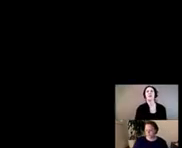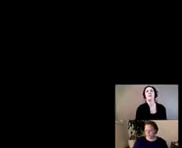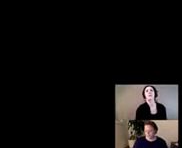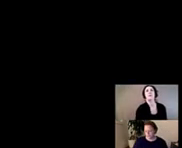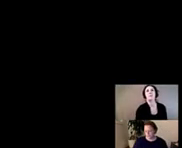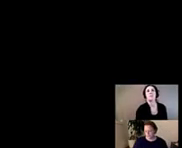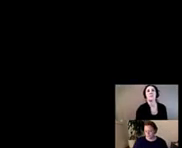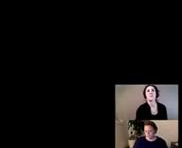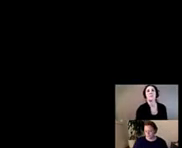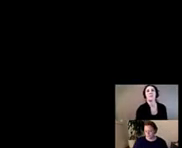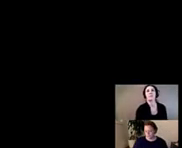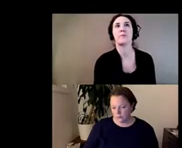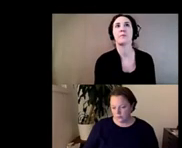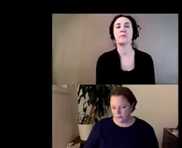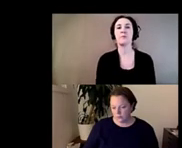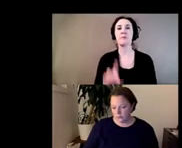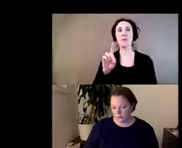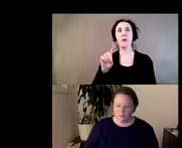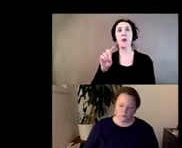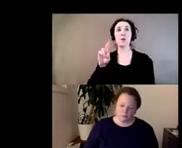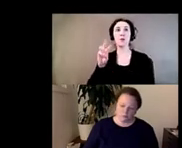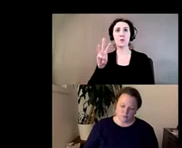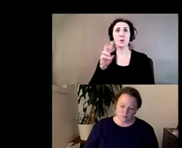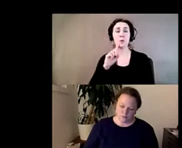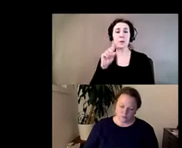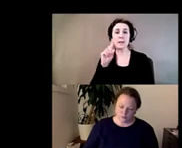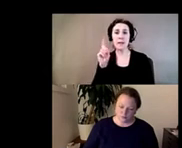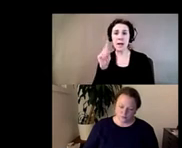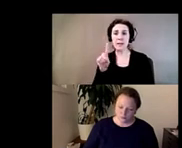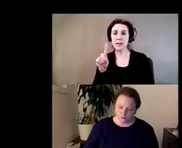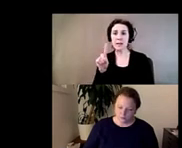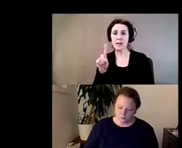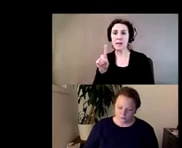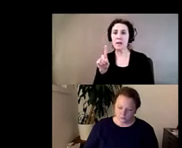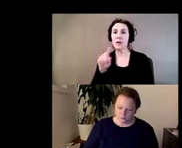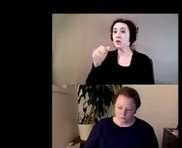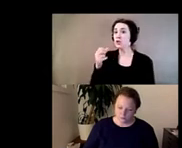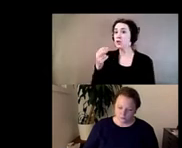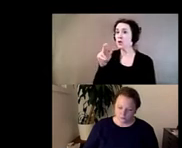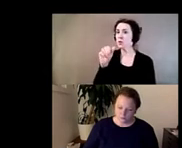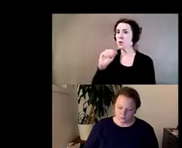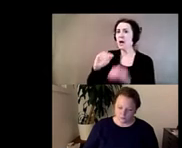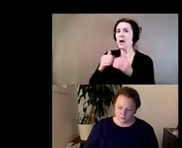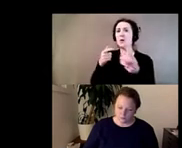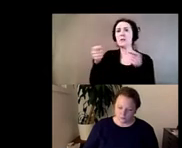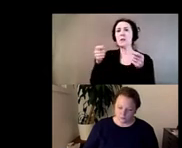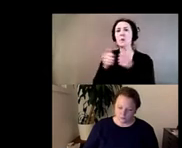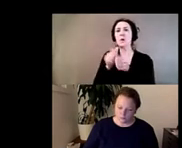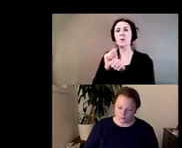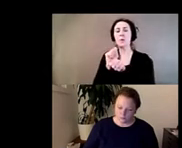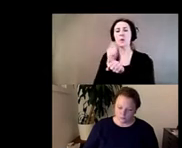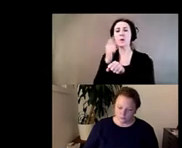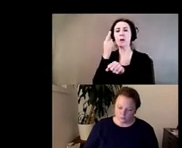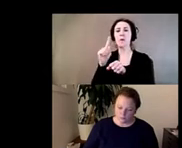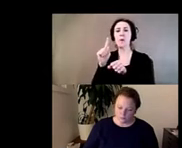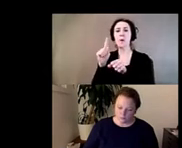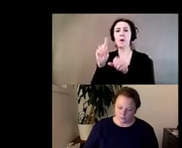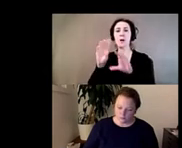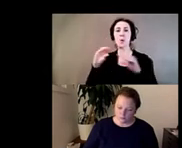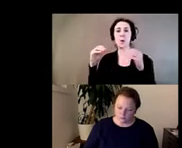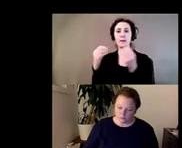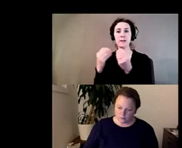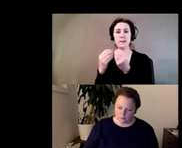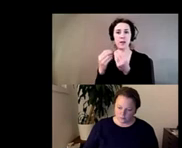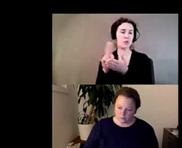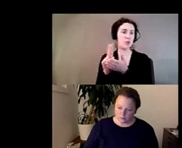drew uh slickmeyer is asking a question joshua how do you deal with working for an organization or